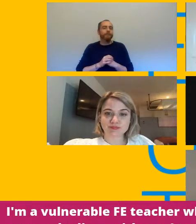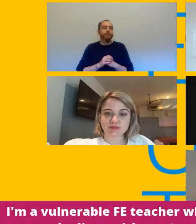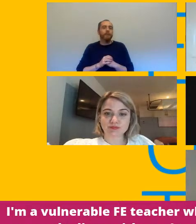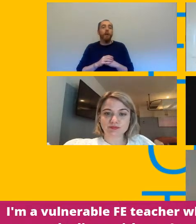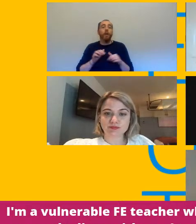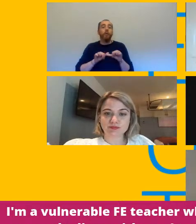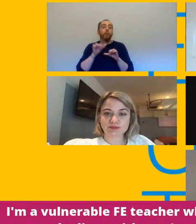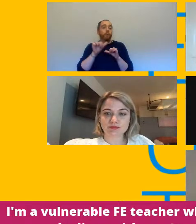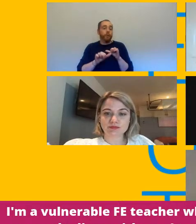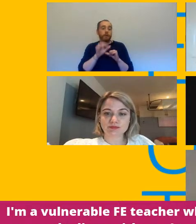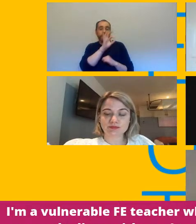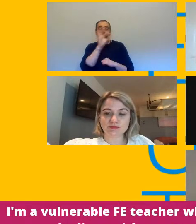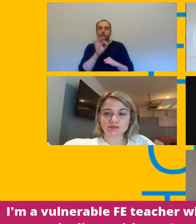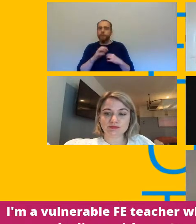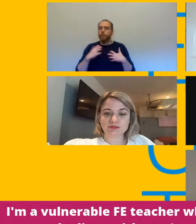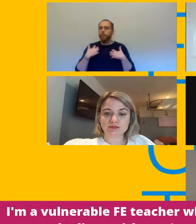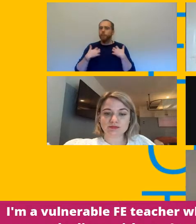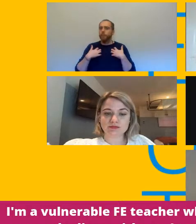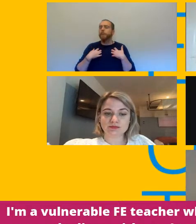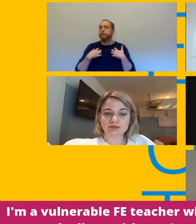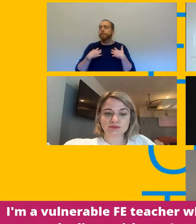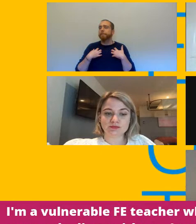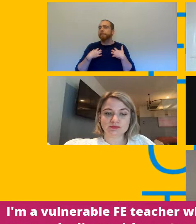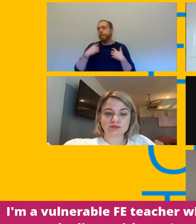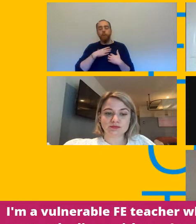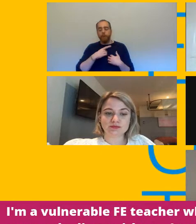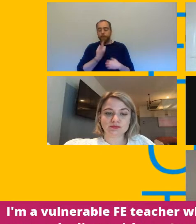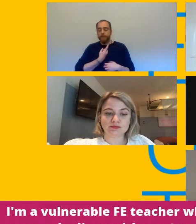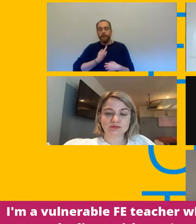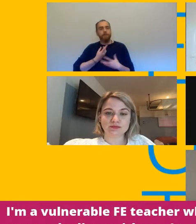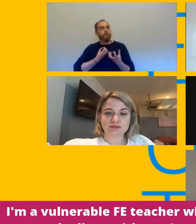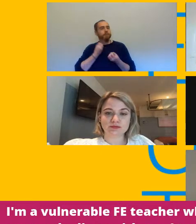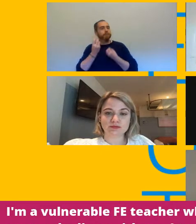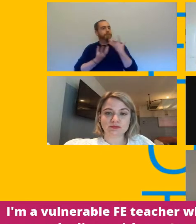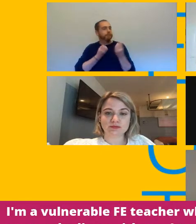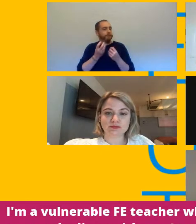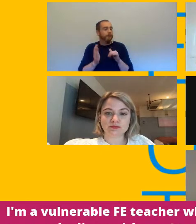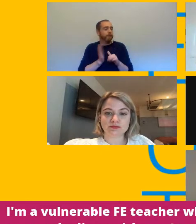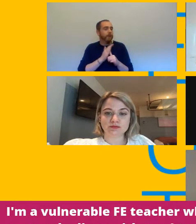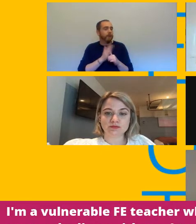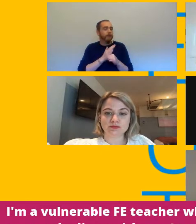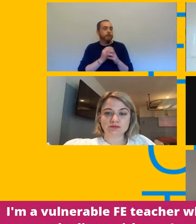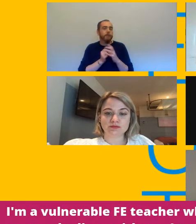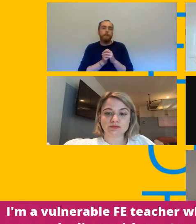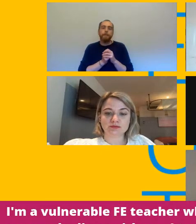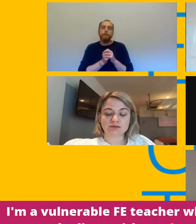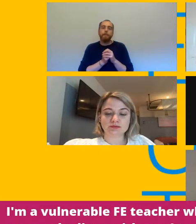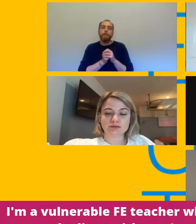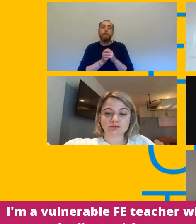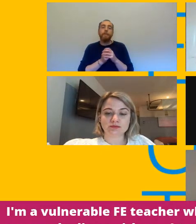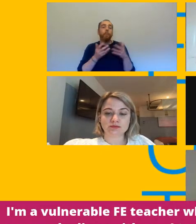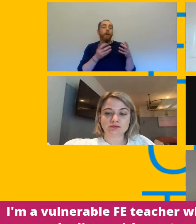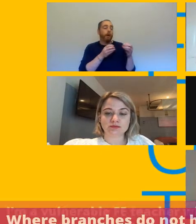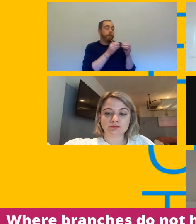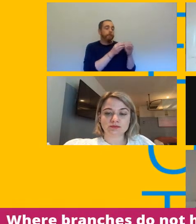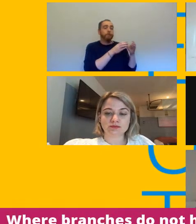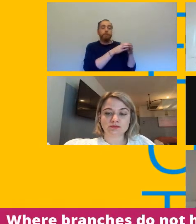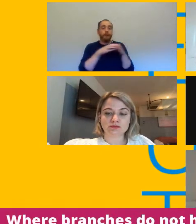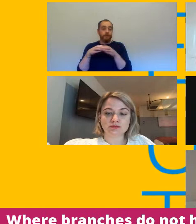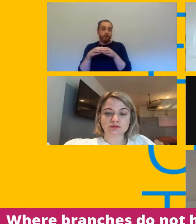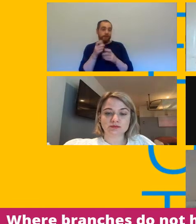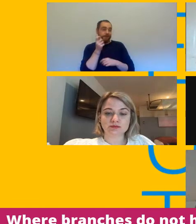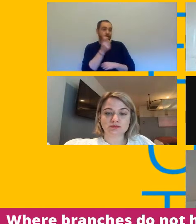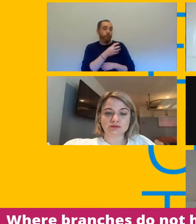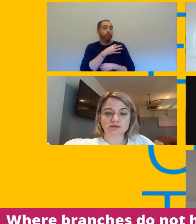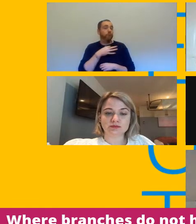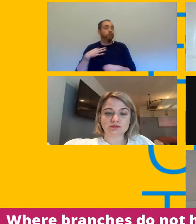that i'd like to say a few words on first um which is where branches don't have many reps which